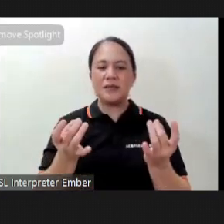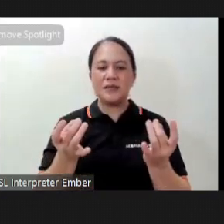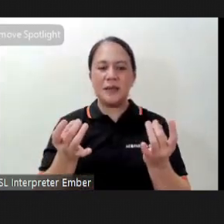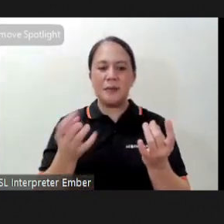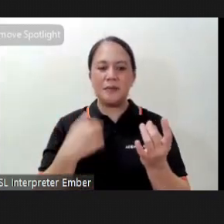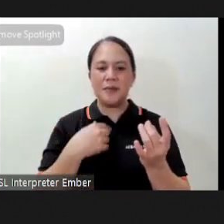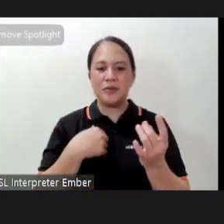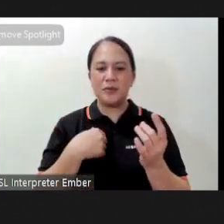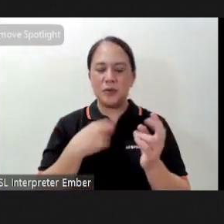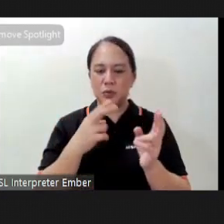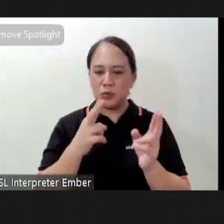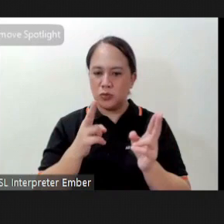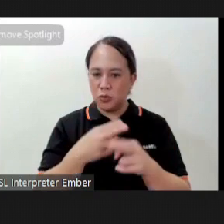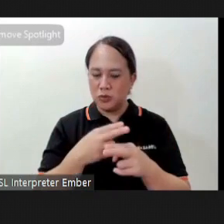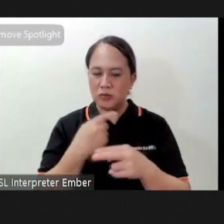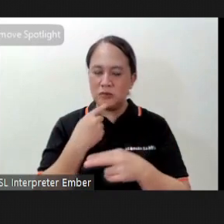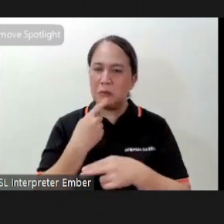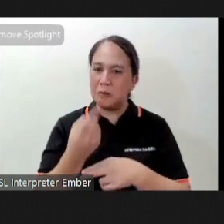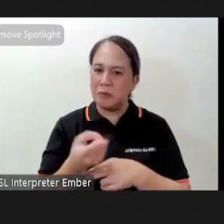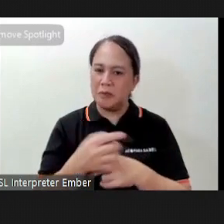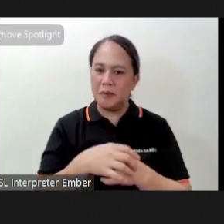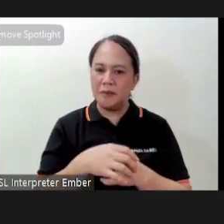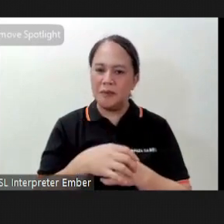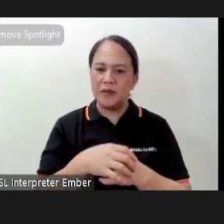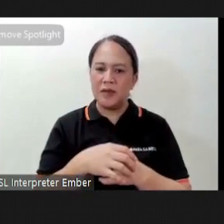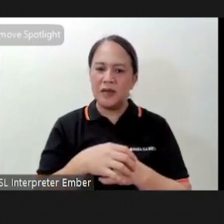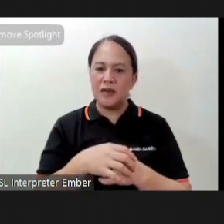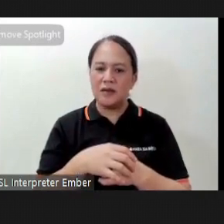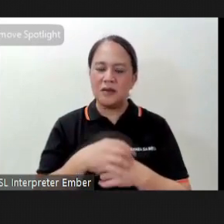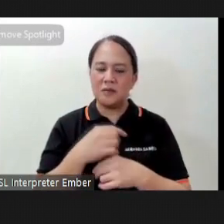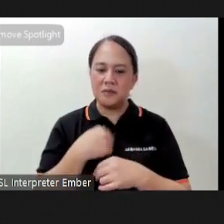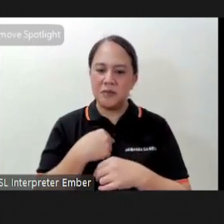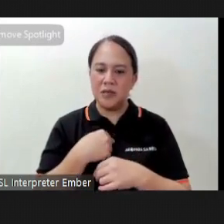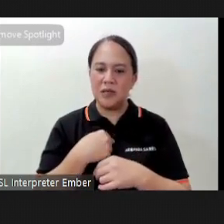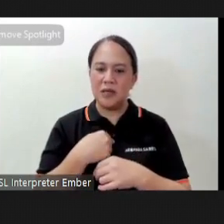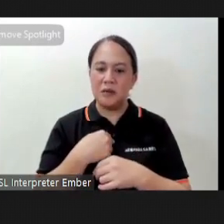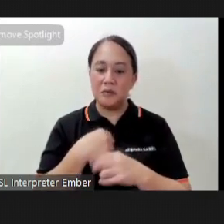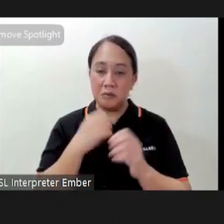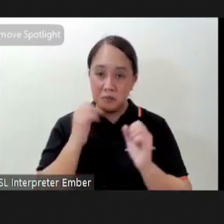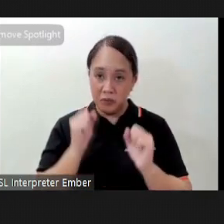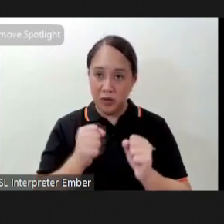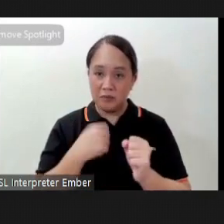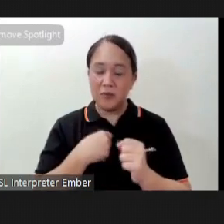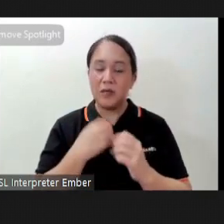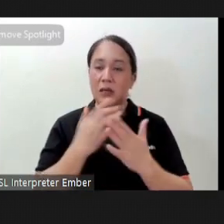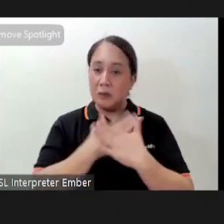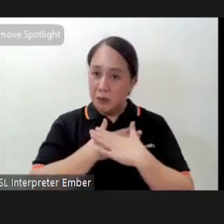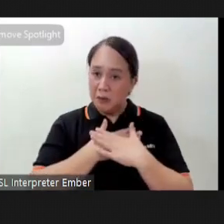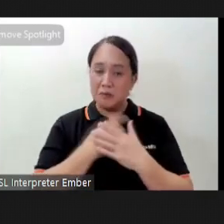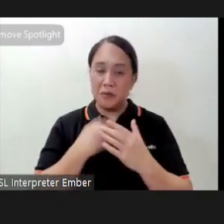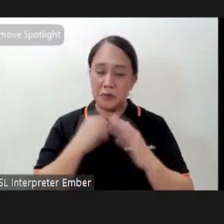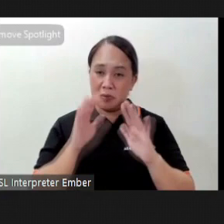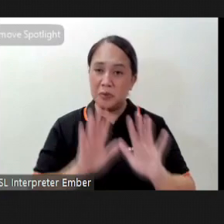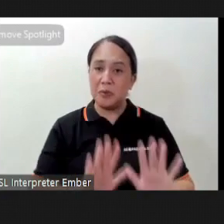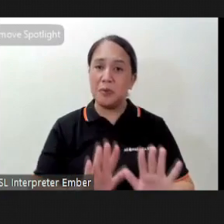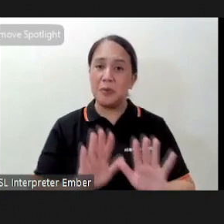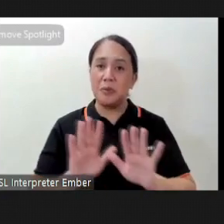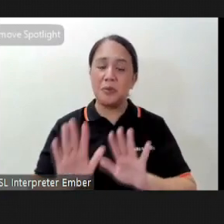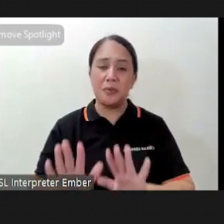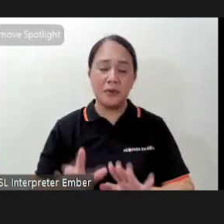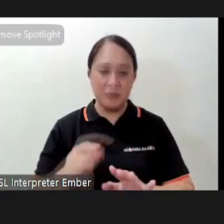they just say may I be loved may I feel calm may I feel